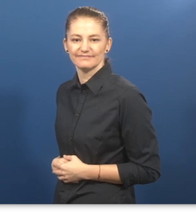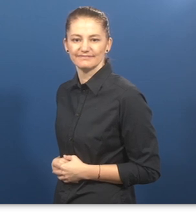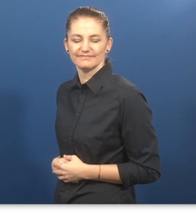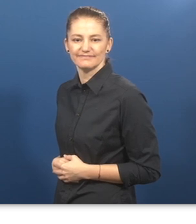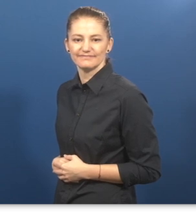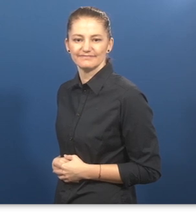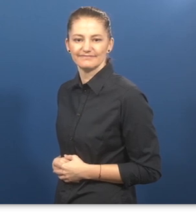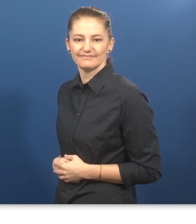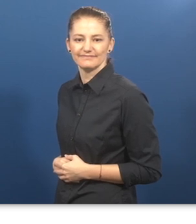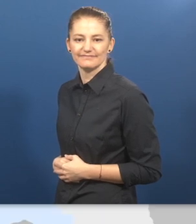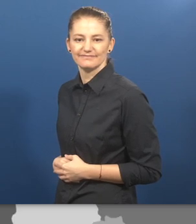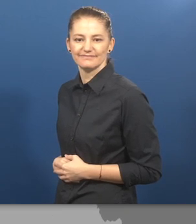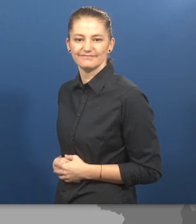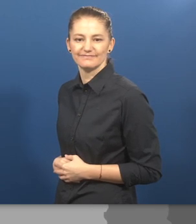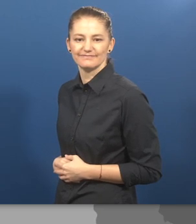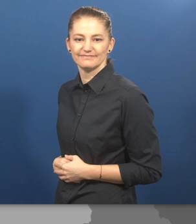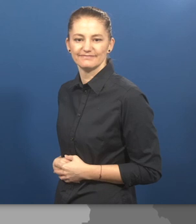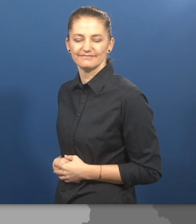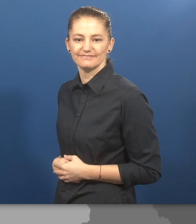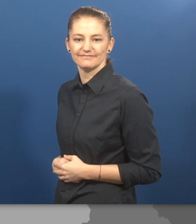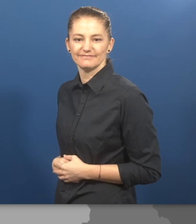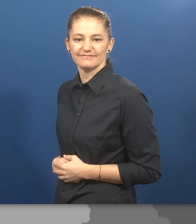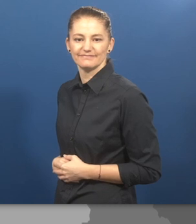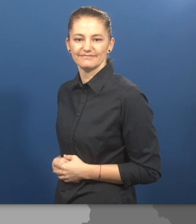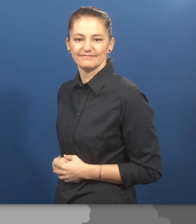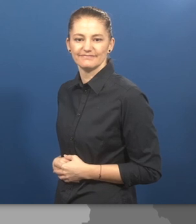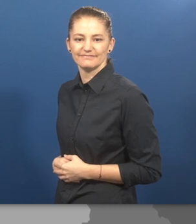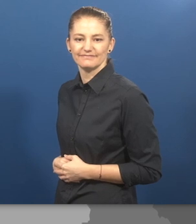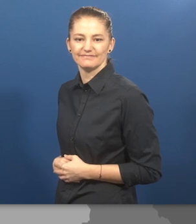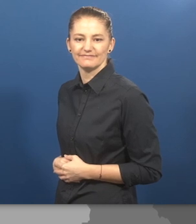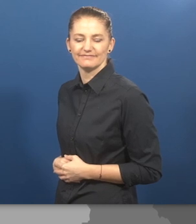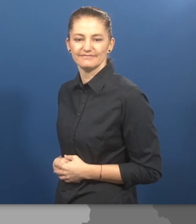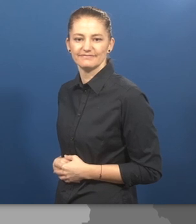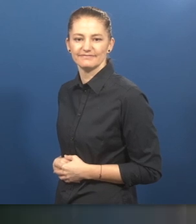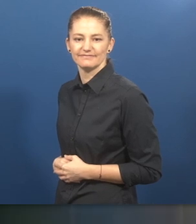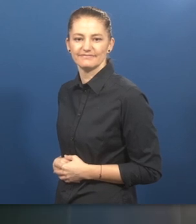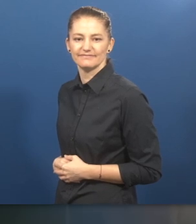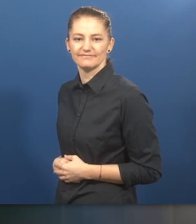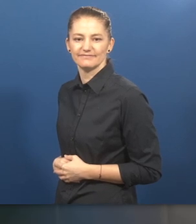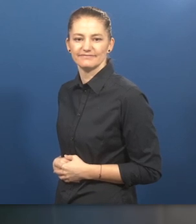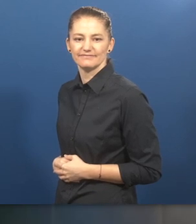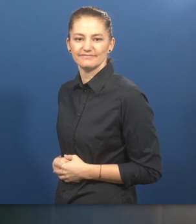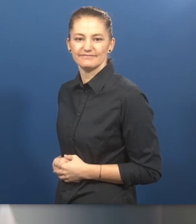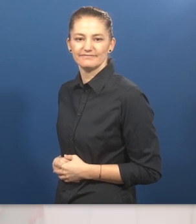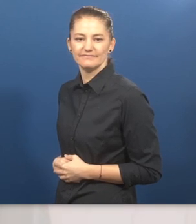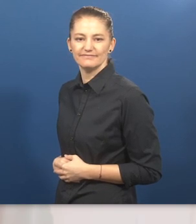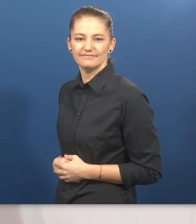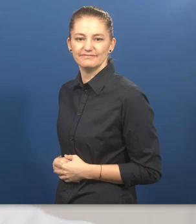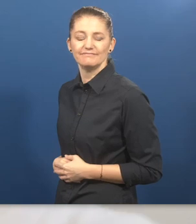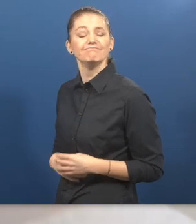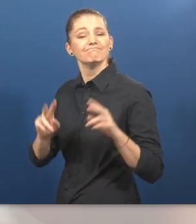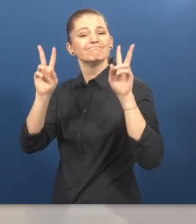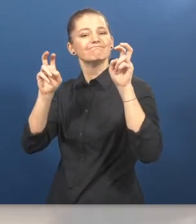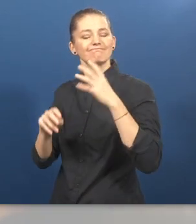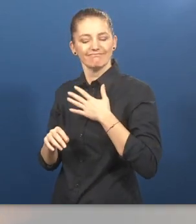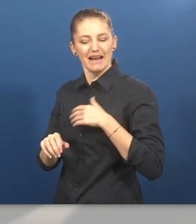MyAbilityTalent Program. Job matching based on coaching for students with disabilities and company partnering. What